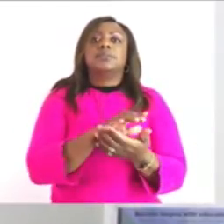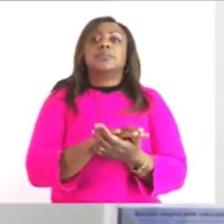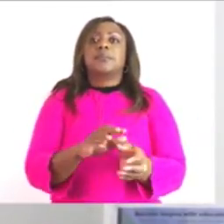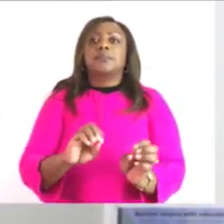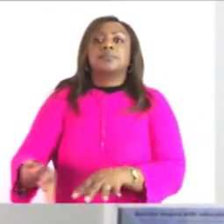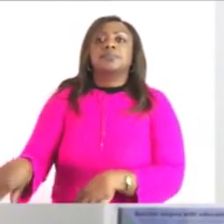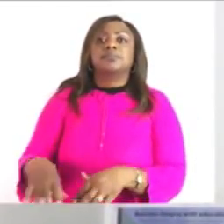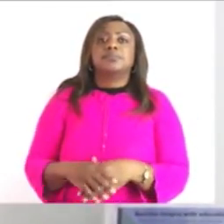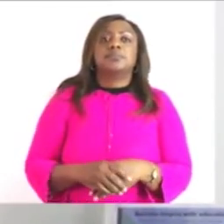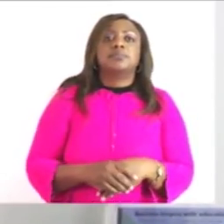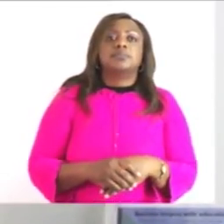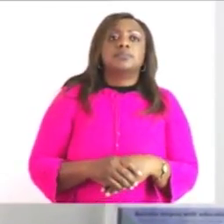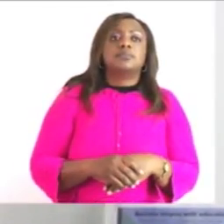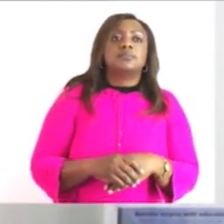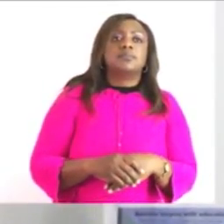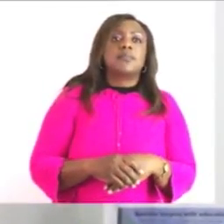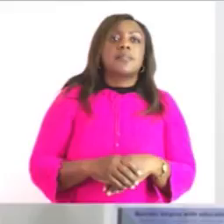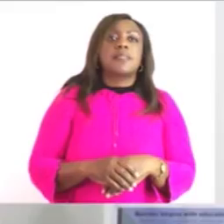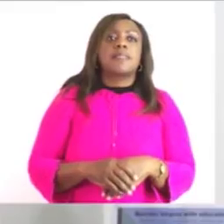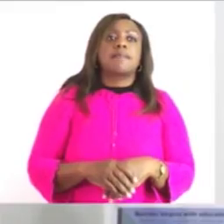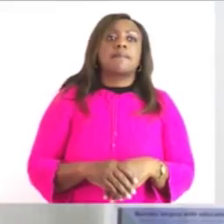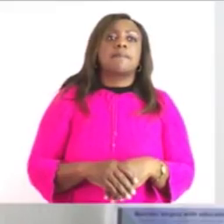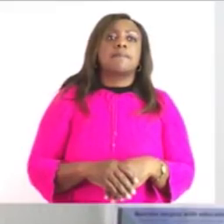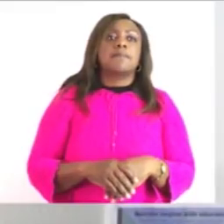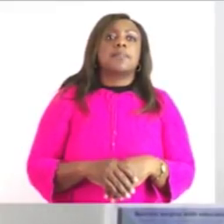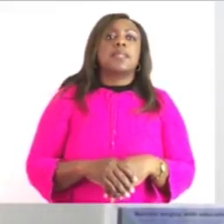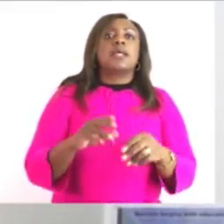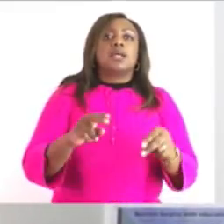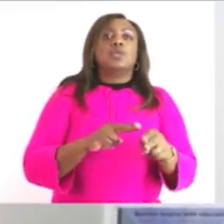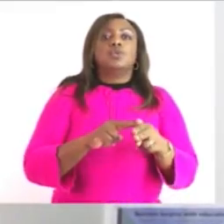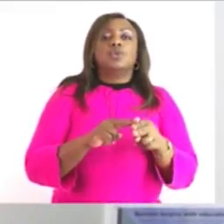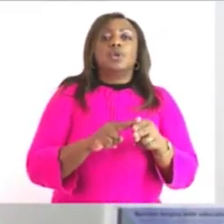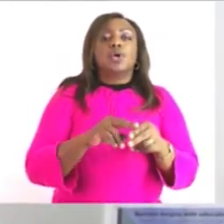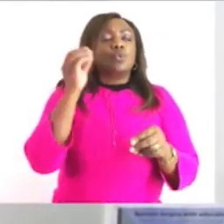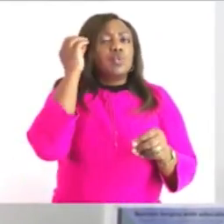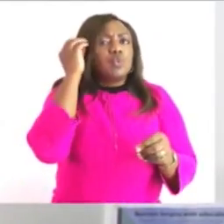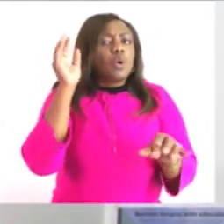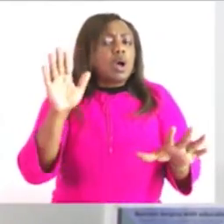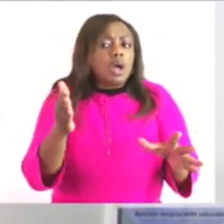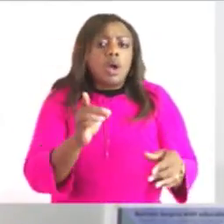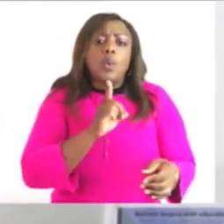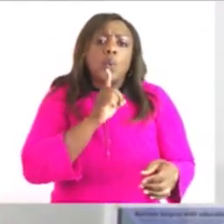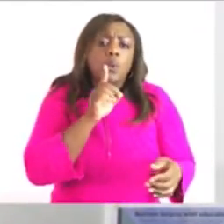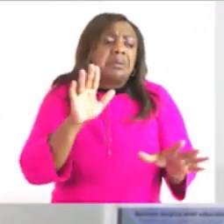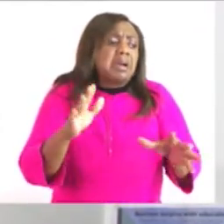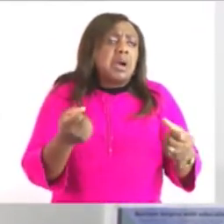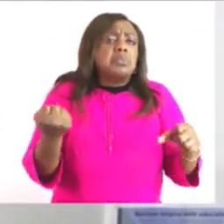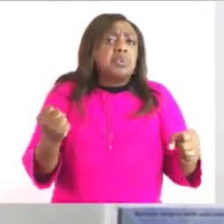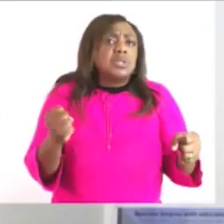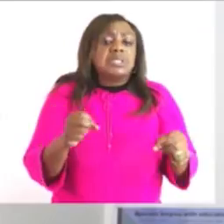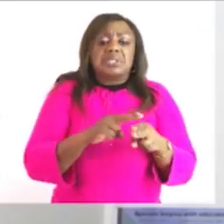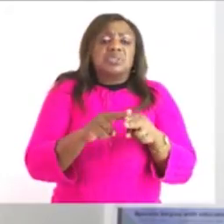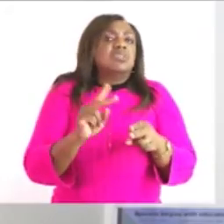we have to use the instrument used is a a thermometer